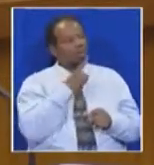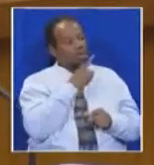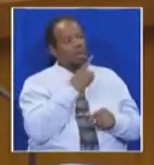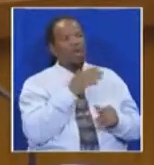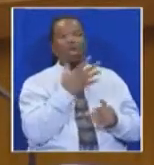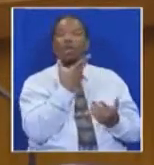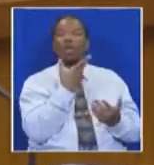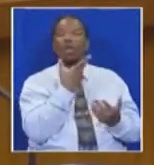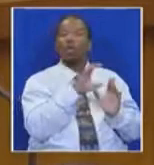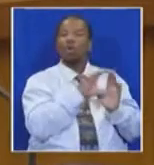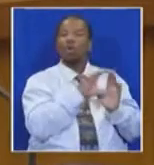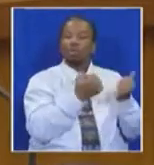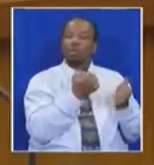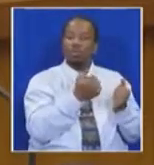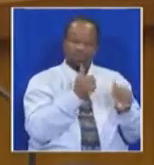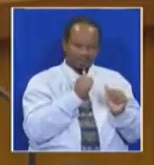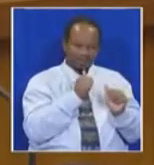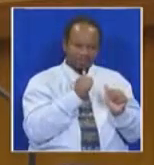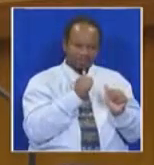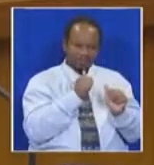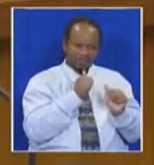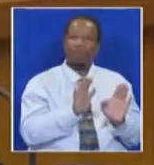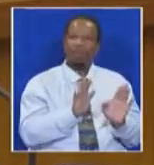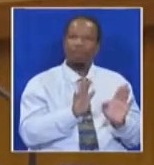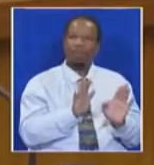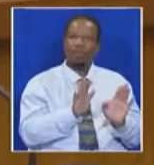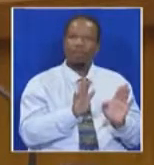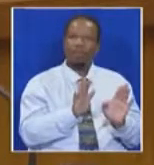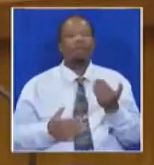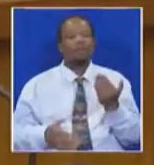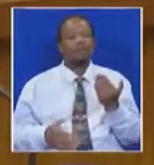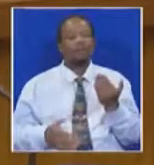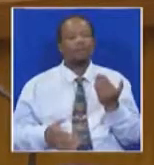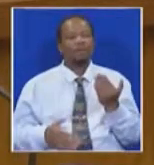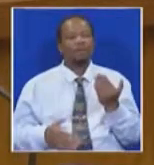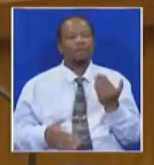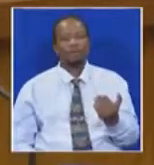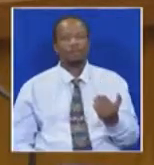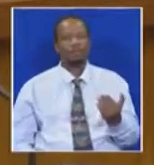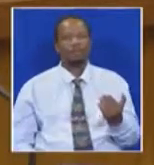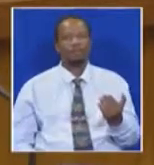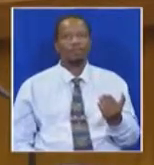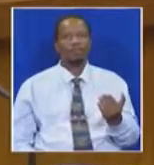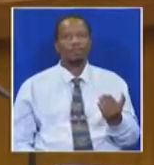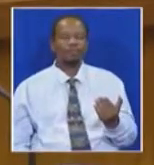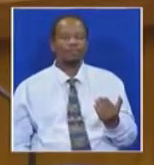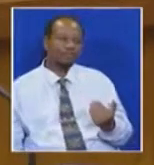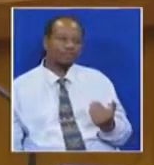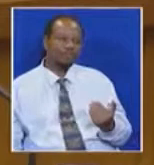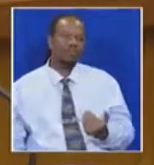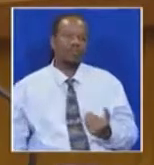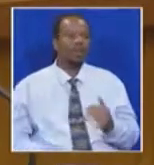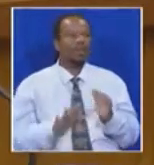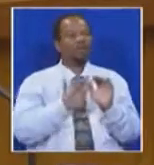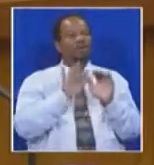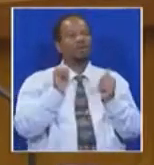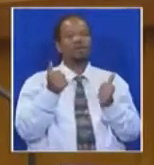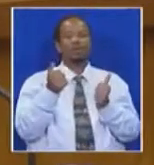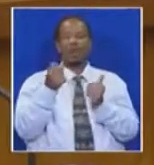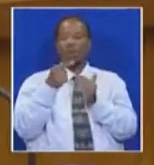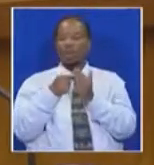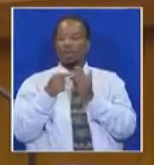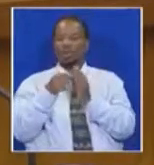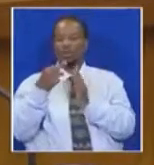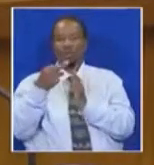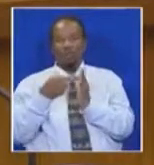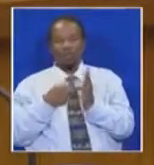must be fulfilled. The blatant disregard for a non-implementation of orders of a court, and the slurs